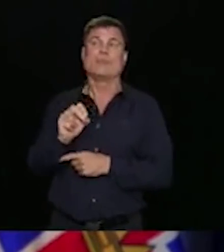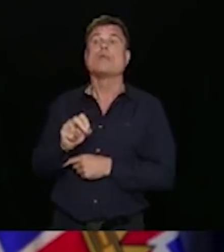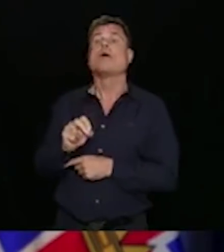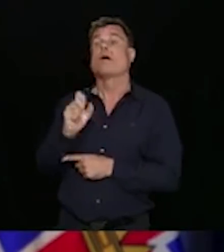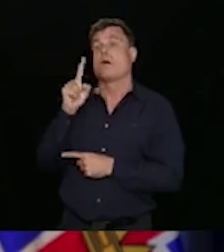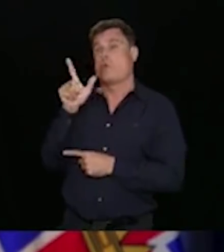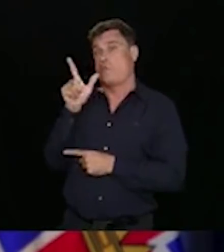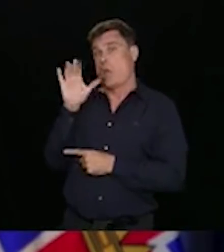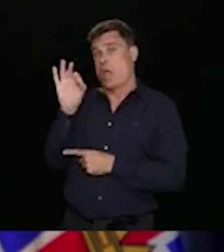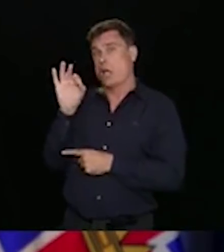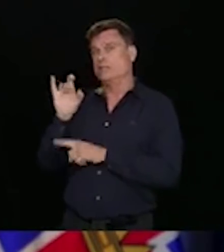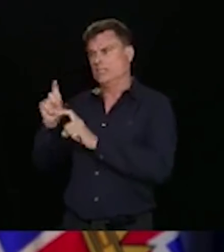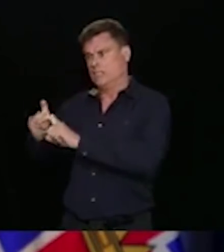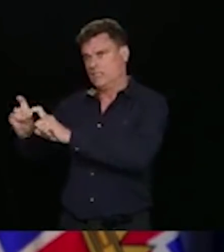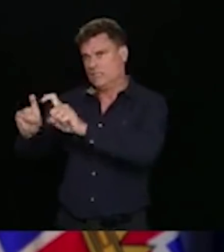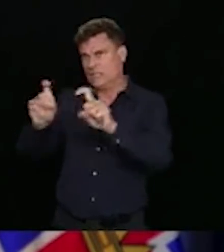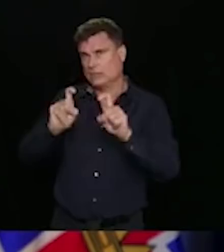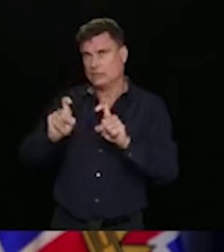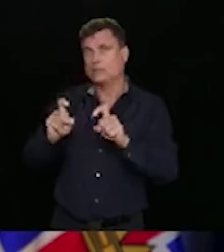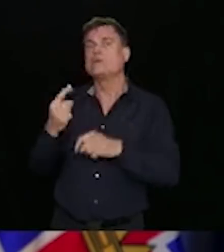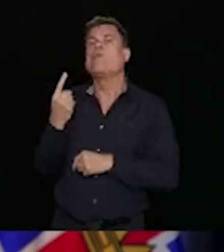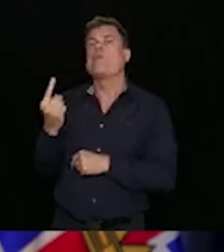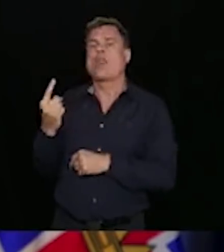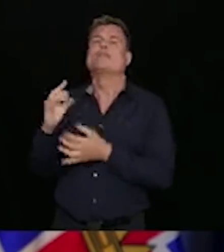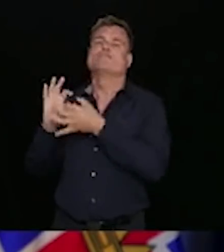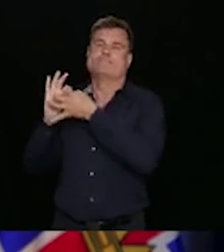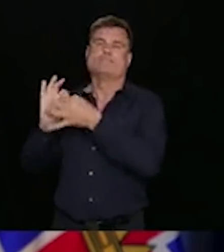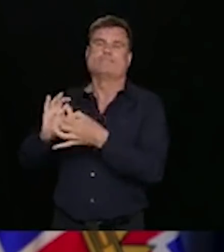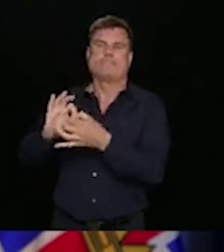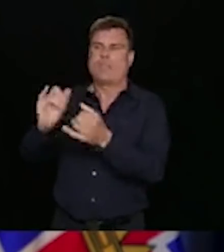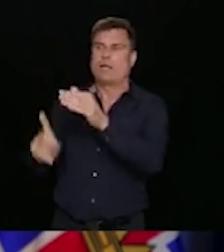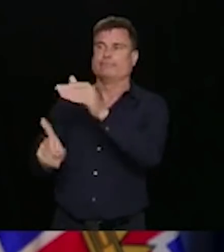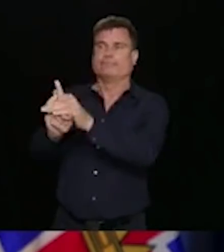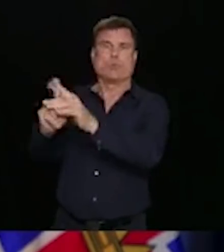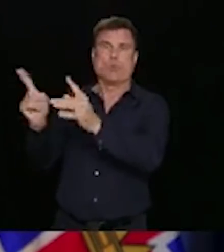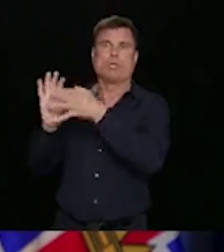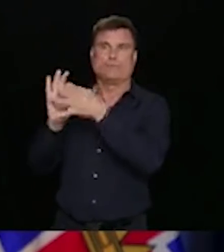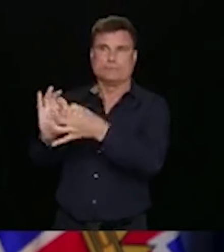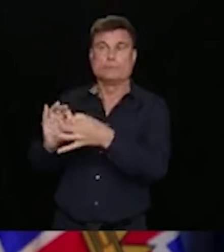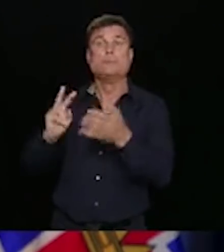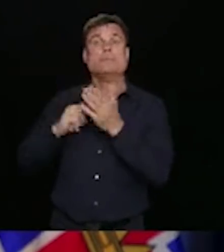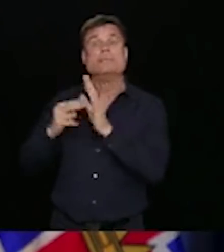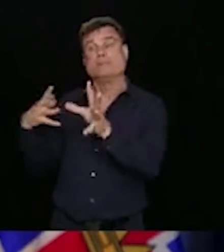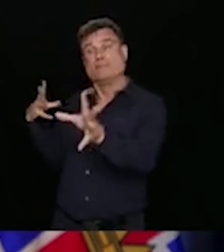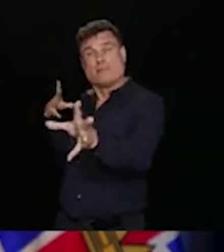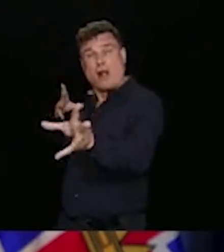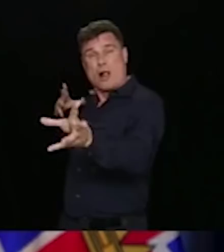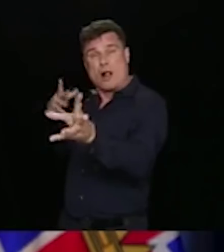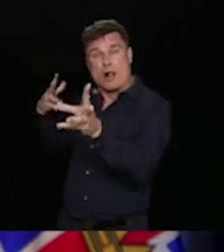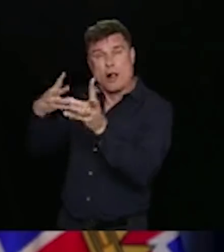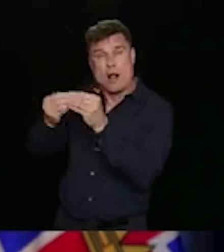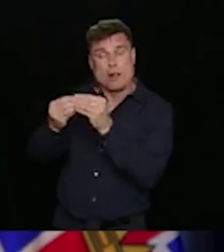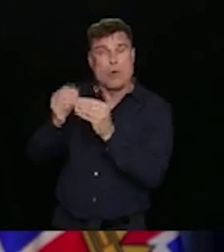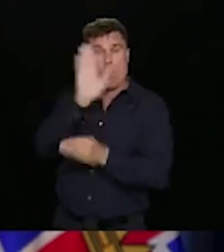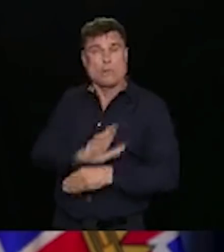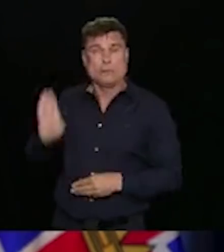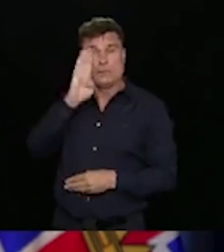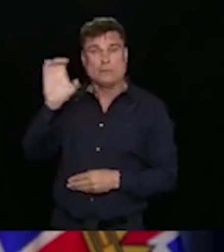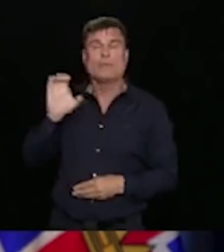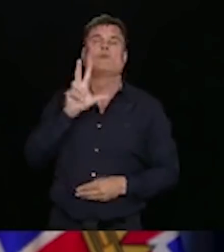epidemiologically linked case, giving us a total of 3,392 people with COVID-19 in British Columbia.